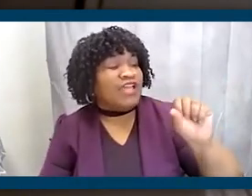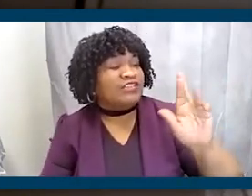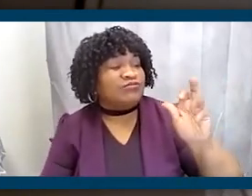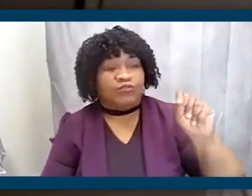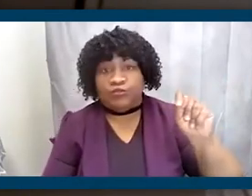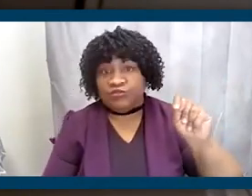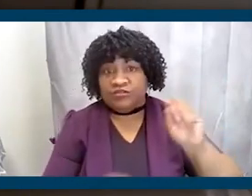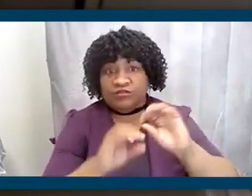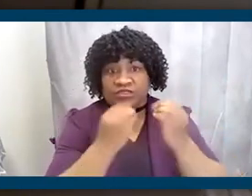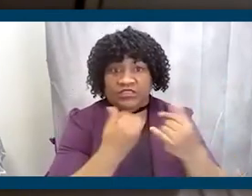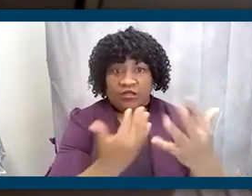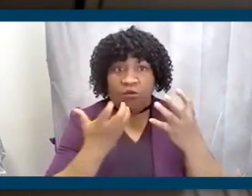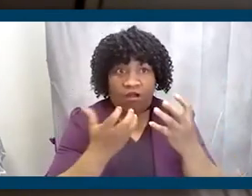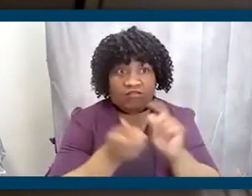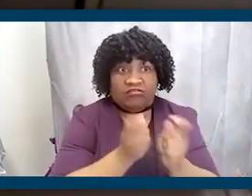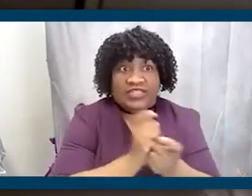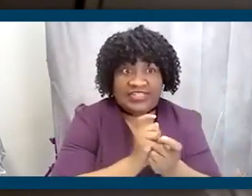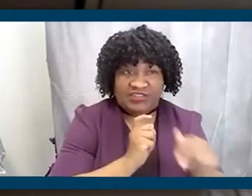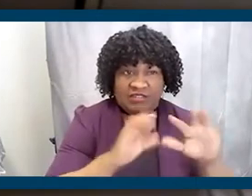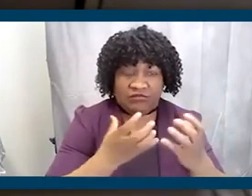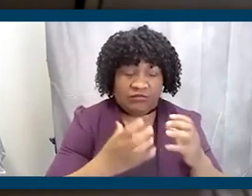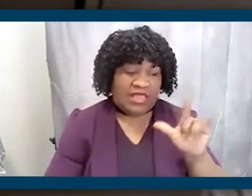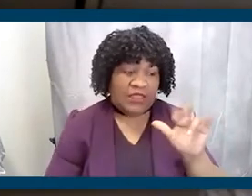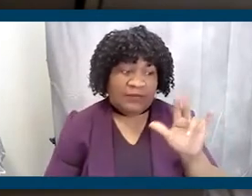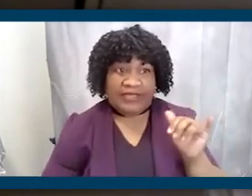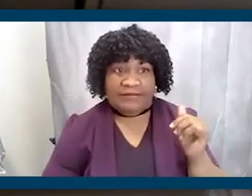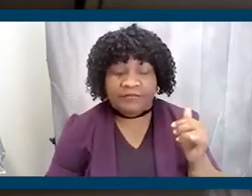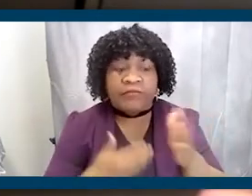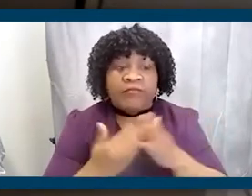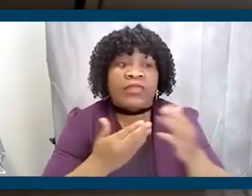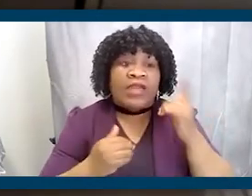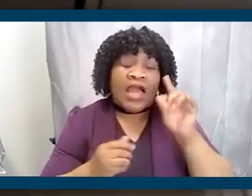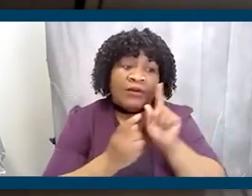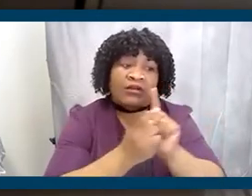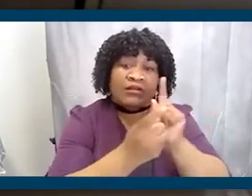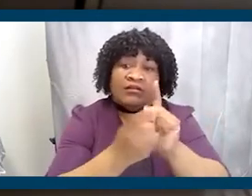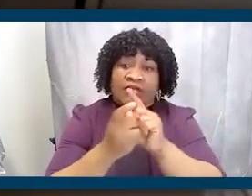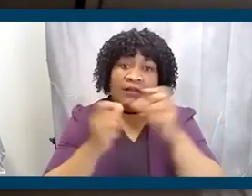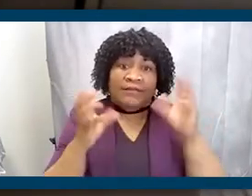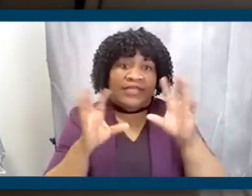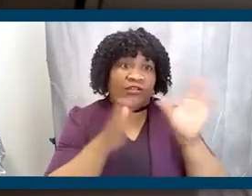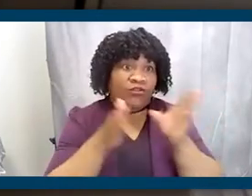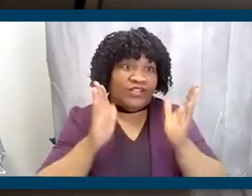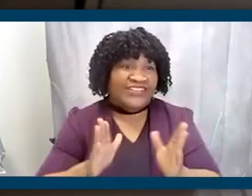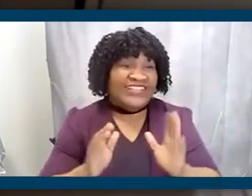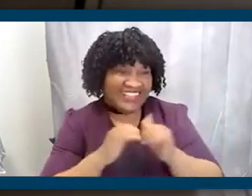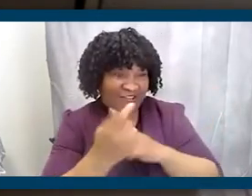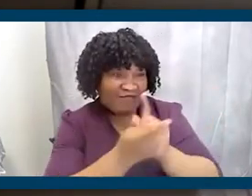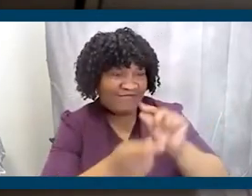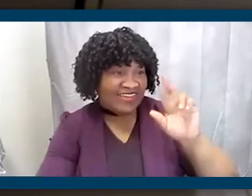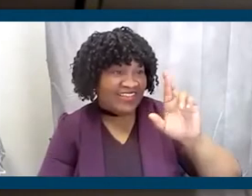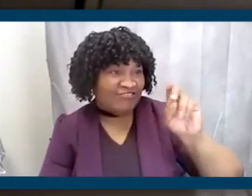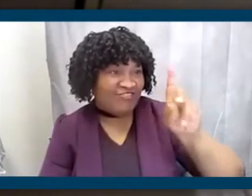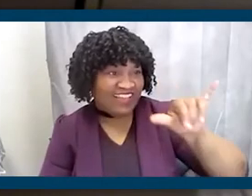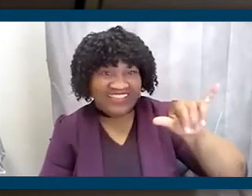progressive change. And I was, I would meet so many organizers. That's, I met Rodney at the same